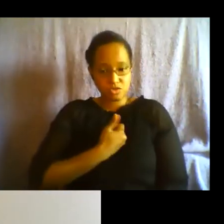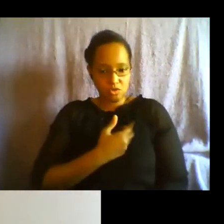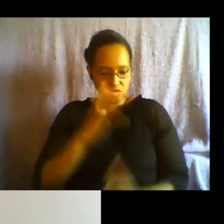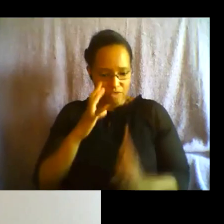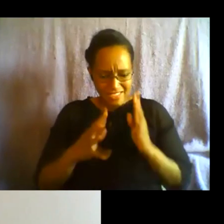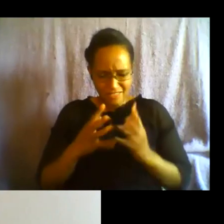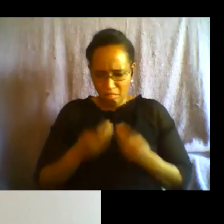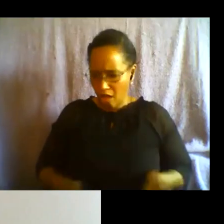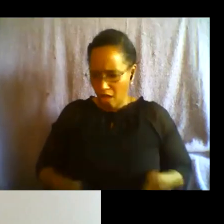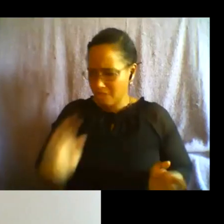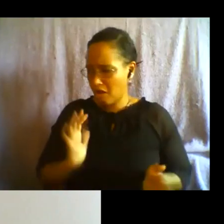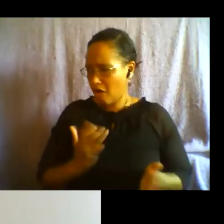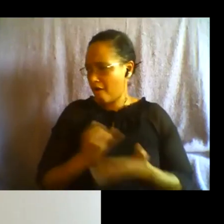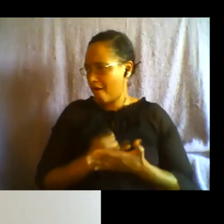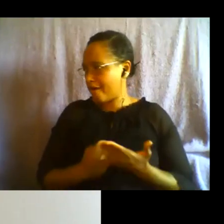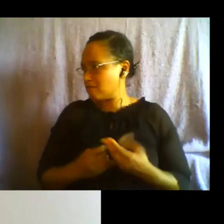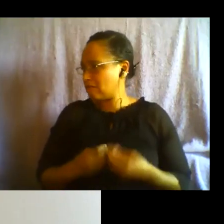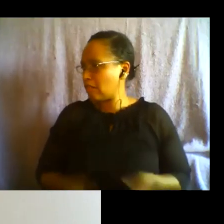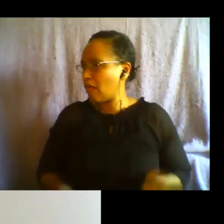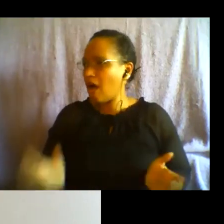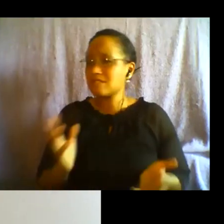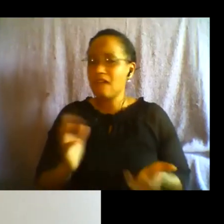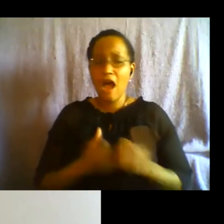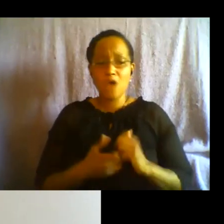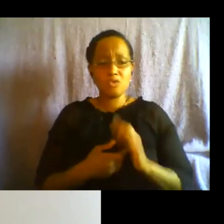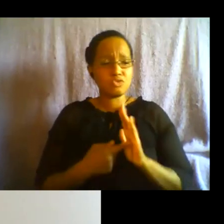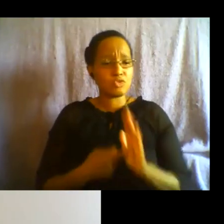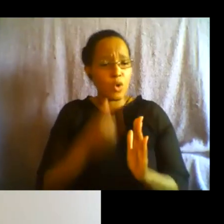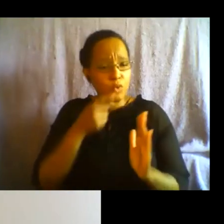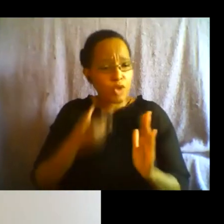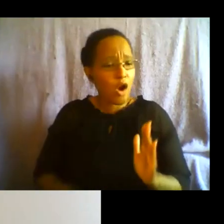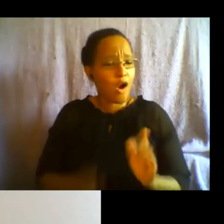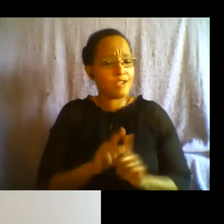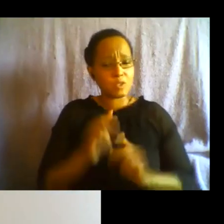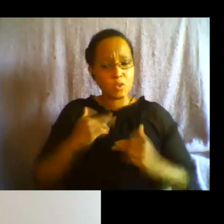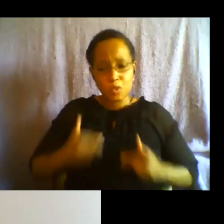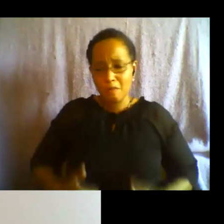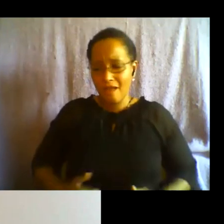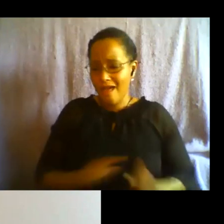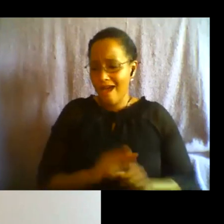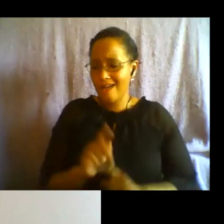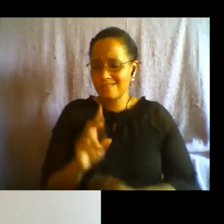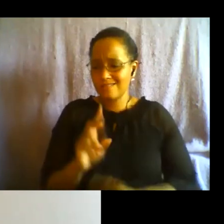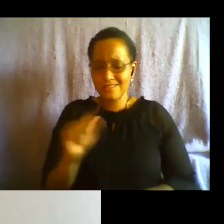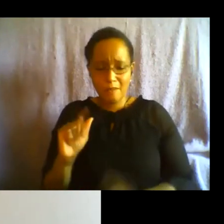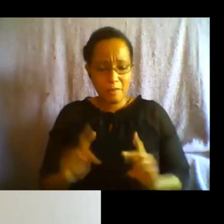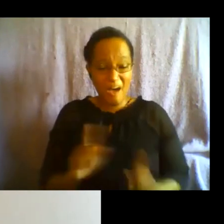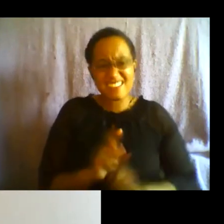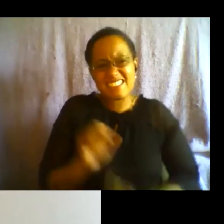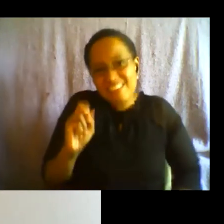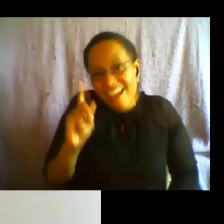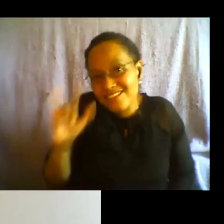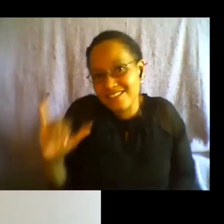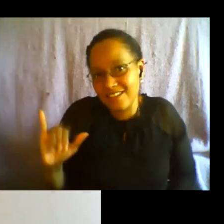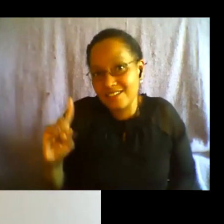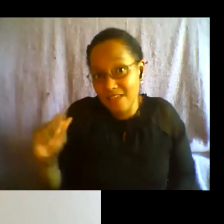our art to demonstrate who we are as human beings as disabled people as sexy disabled people we are sending